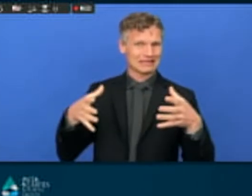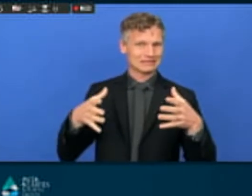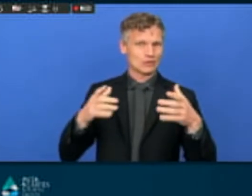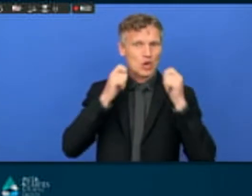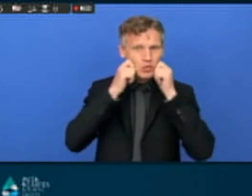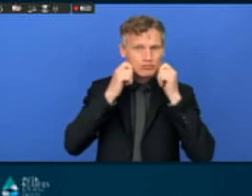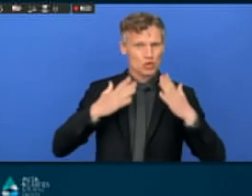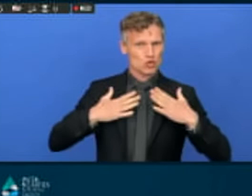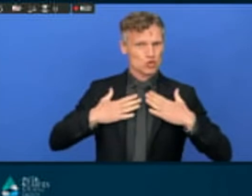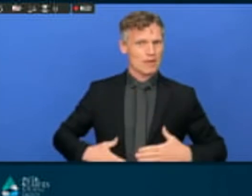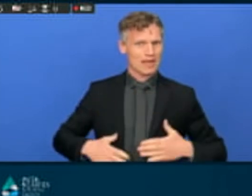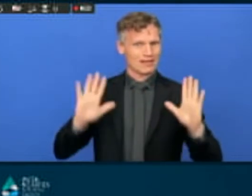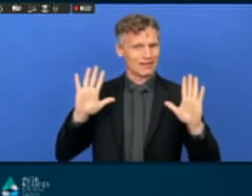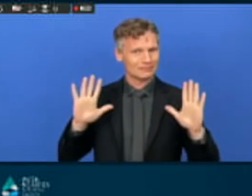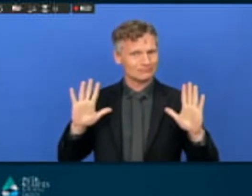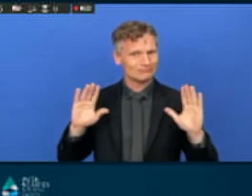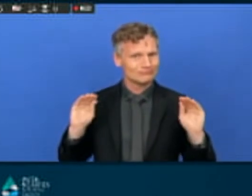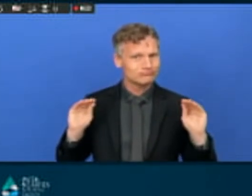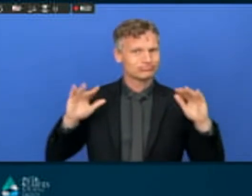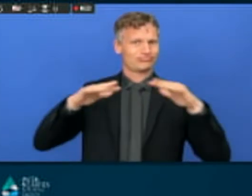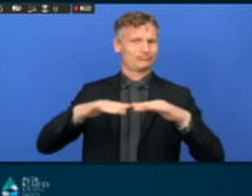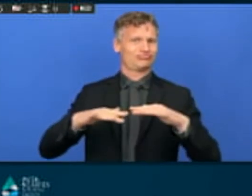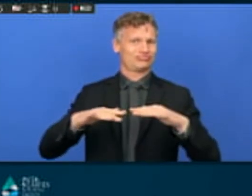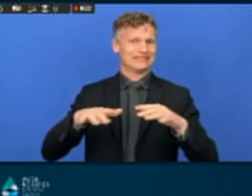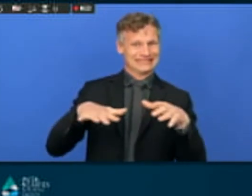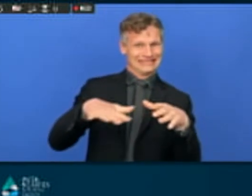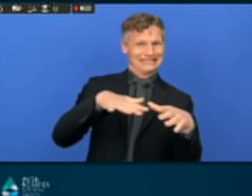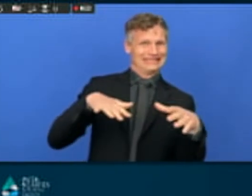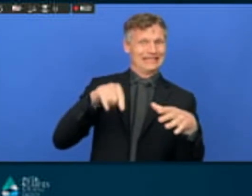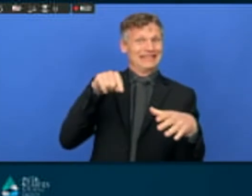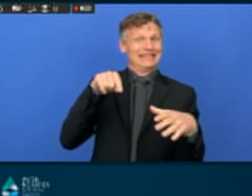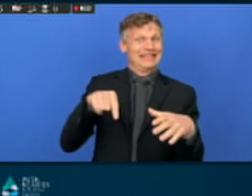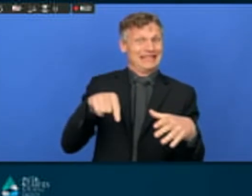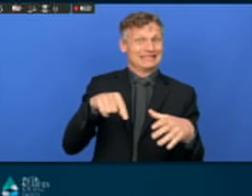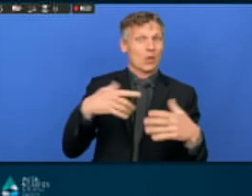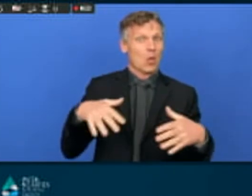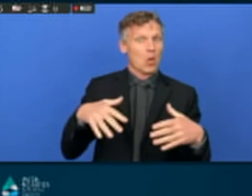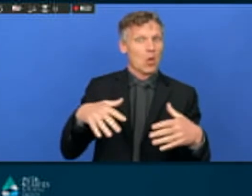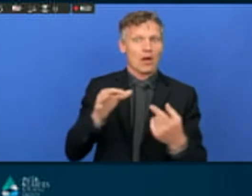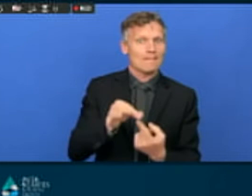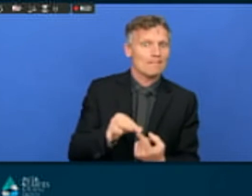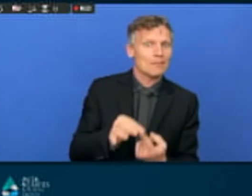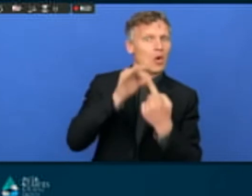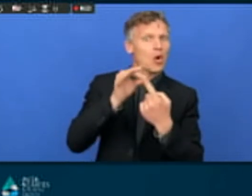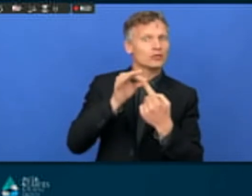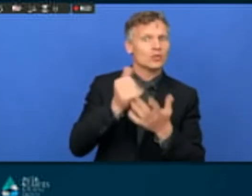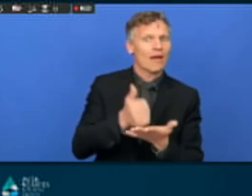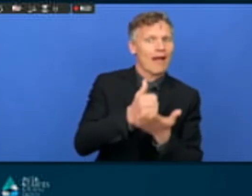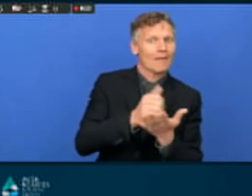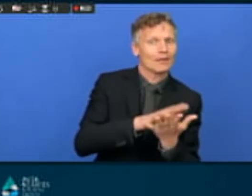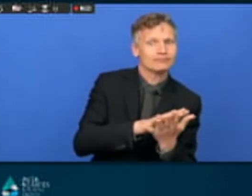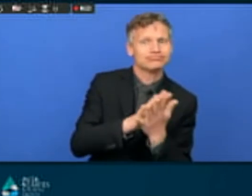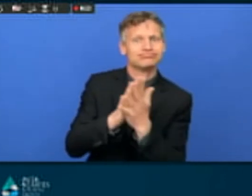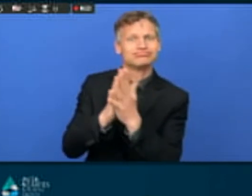making driver for the implementation of the sustainable development agenda. And then the third